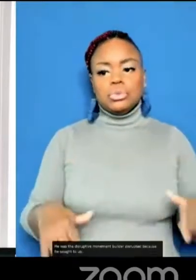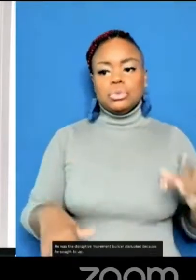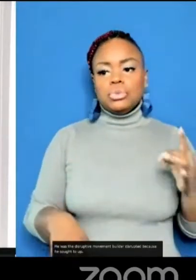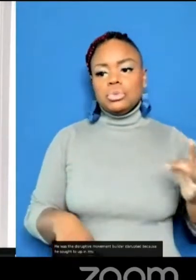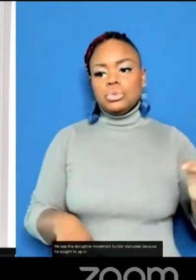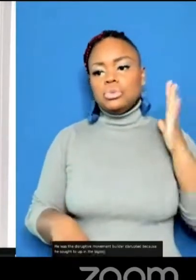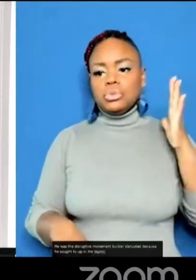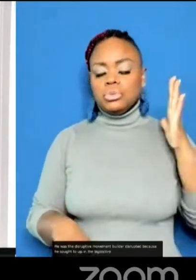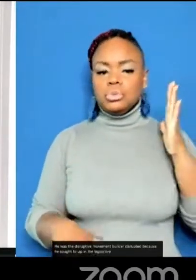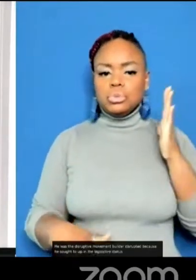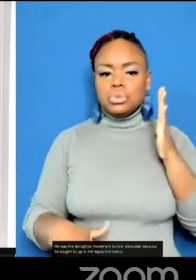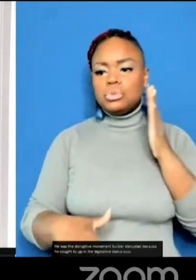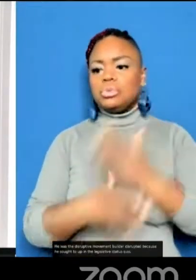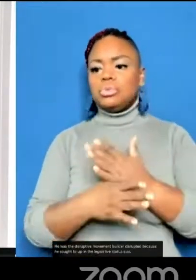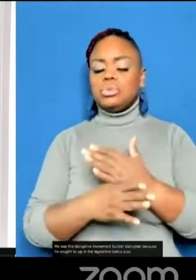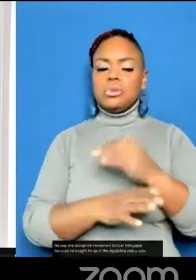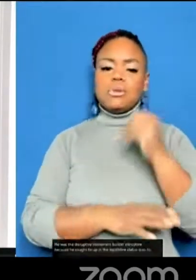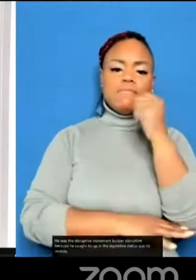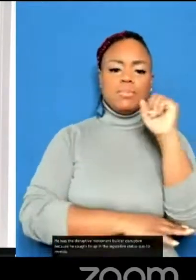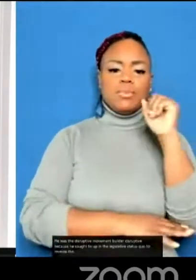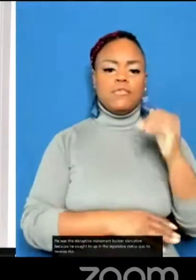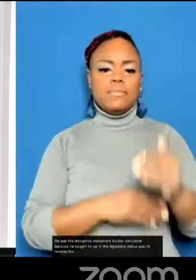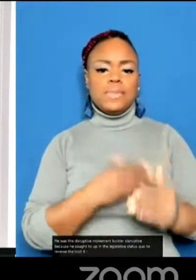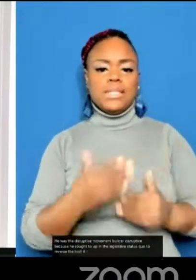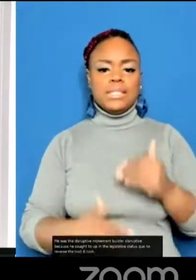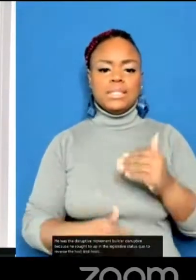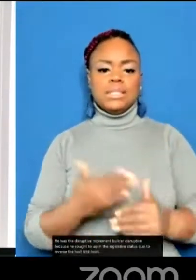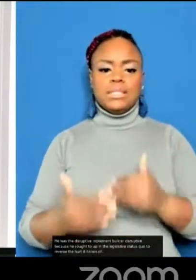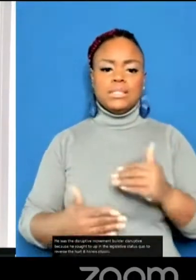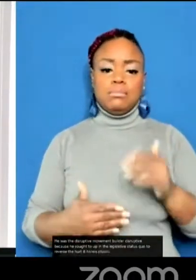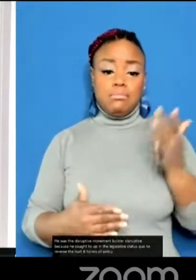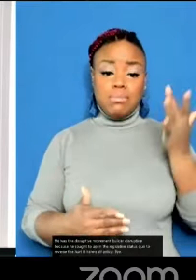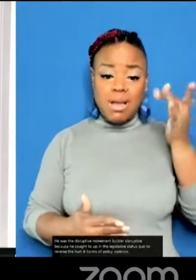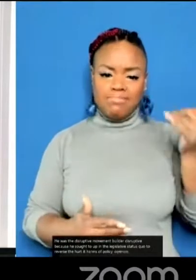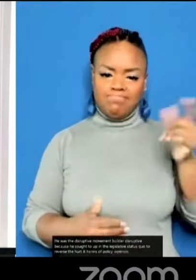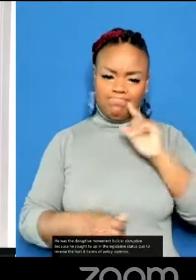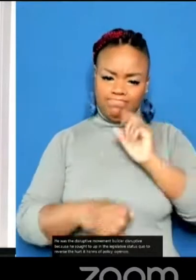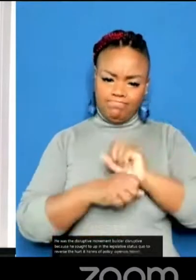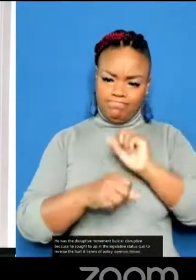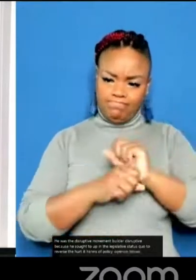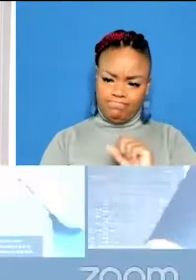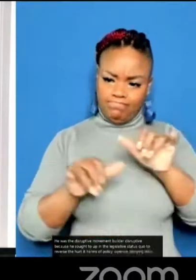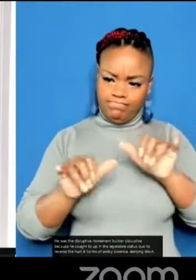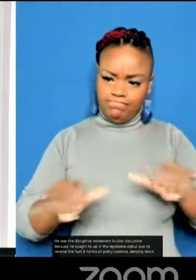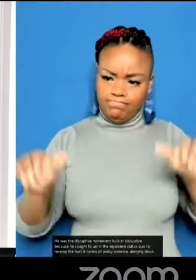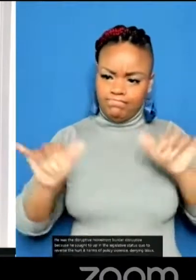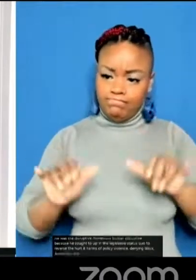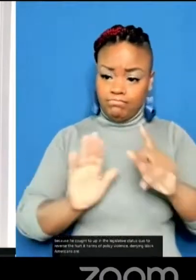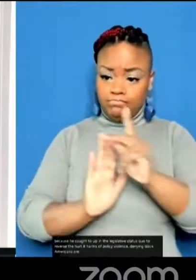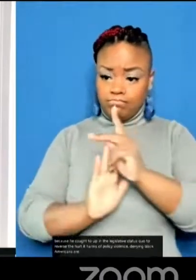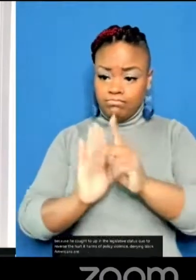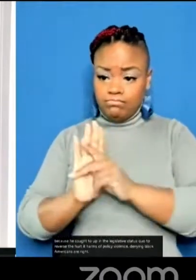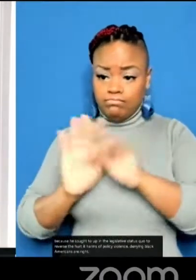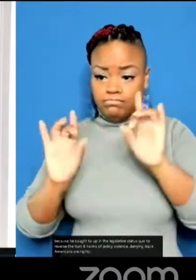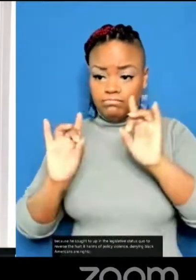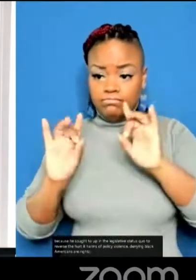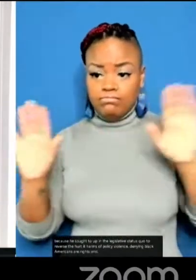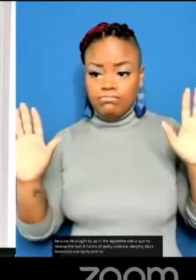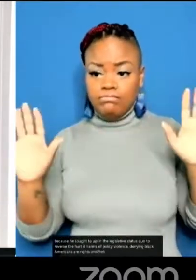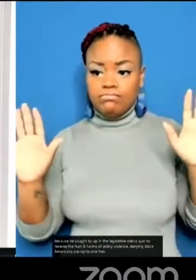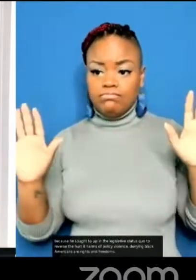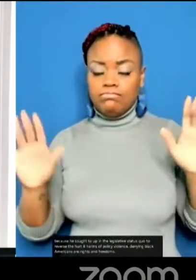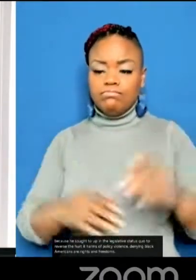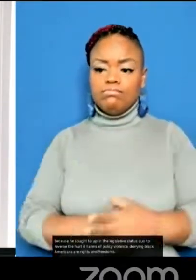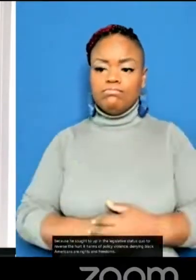the legislated status quo to reverse the hurt and harms of policy violence, denying black Americans our full rights and freedoms.